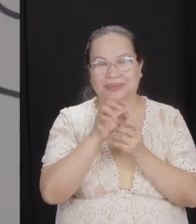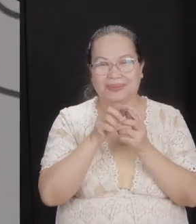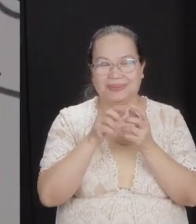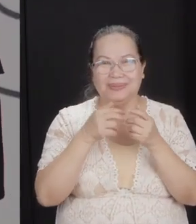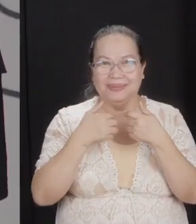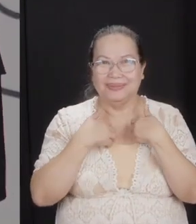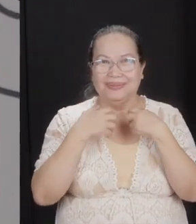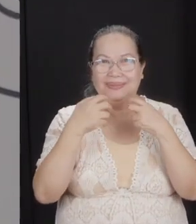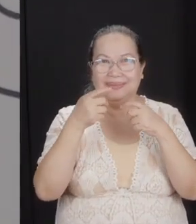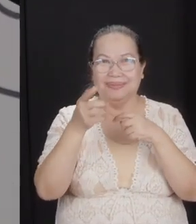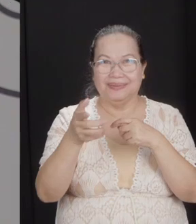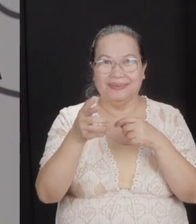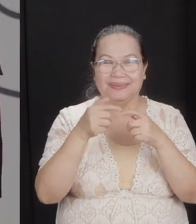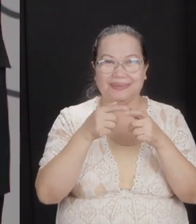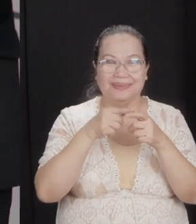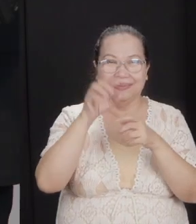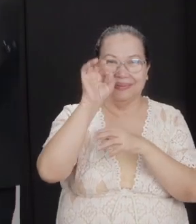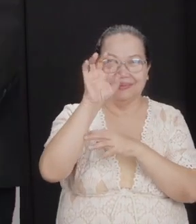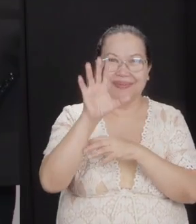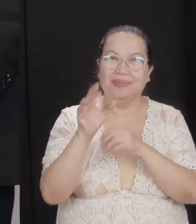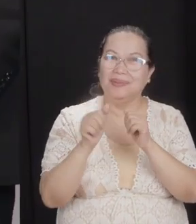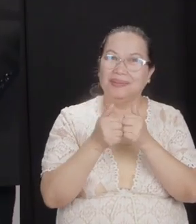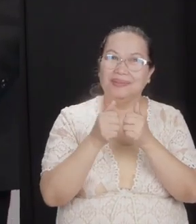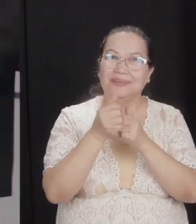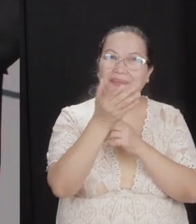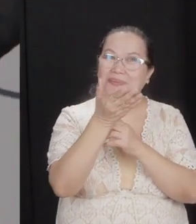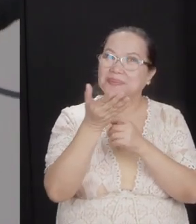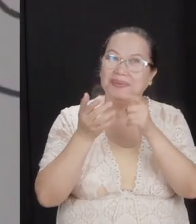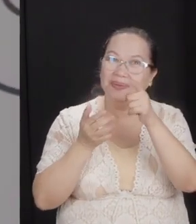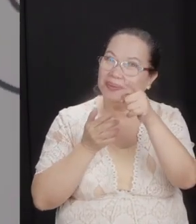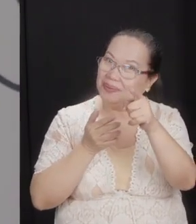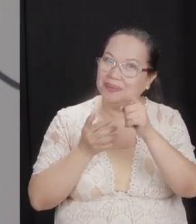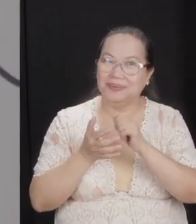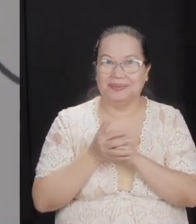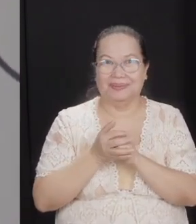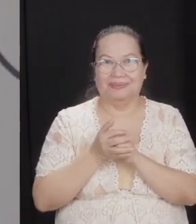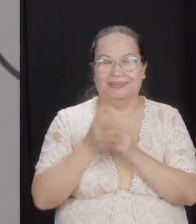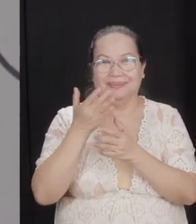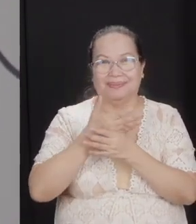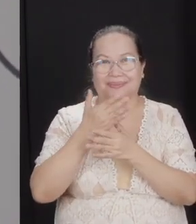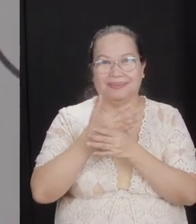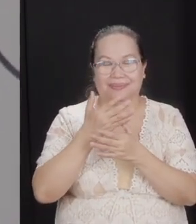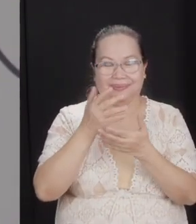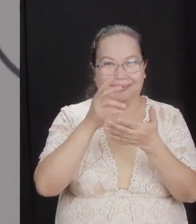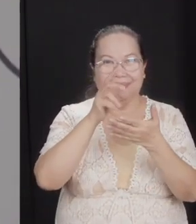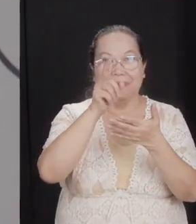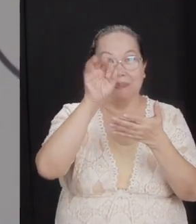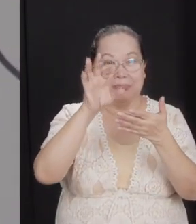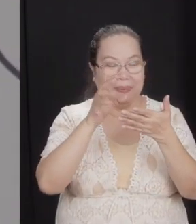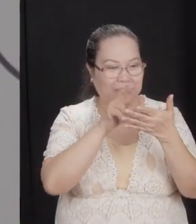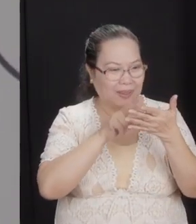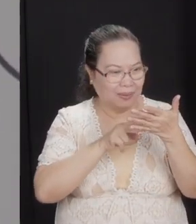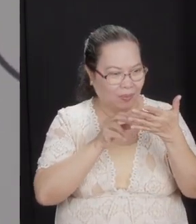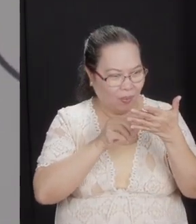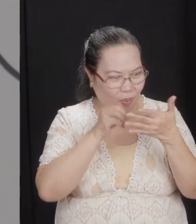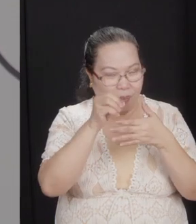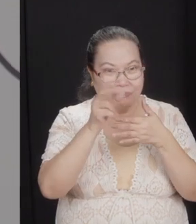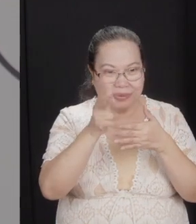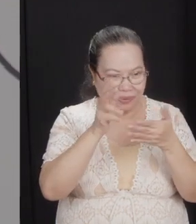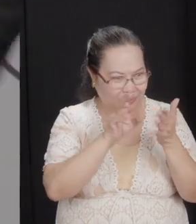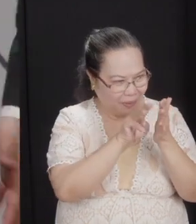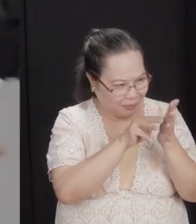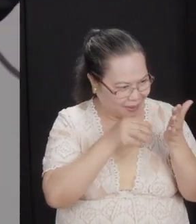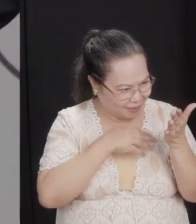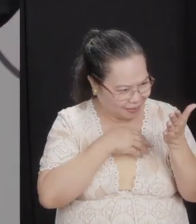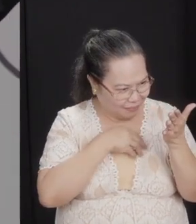Even me, I was already preaching, how much more are you, you know? You're listening to Pastor Larry exceeded 30 minutes, now